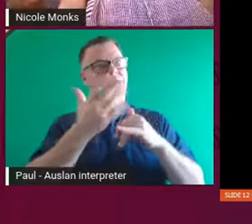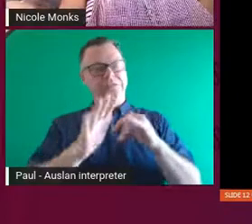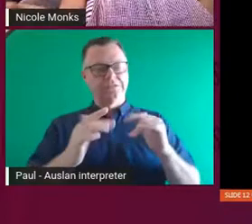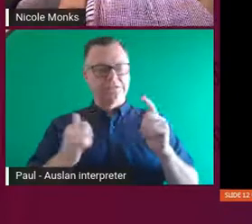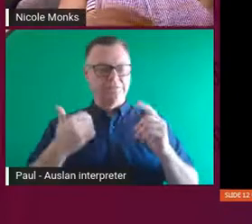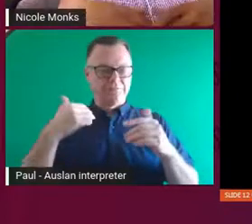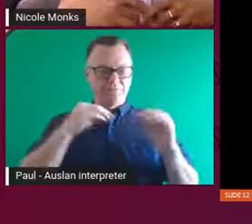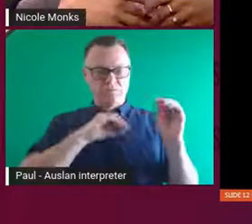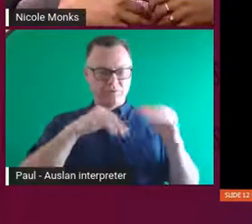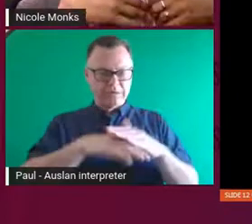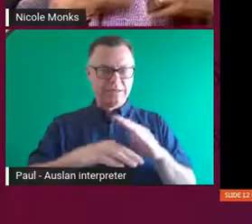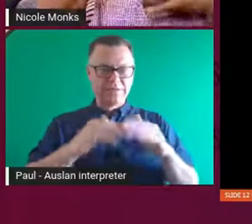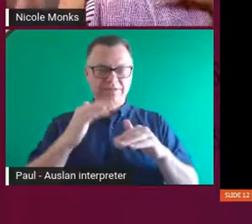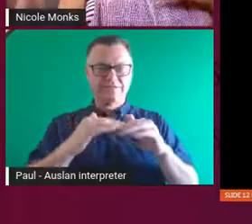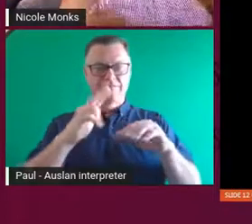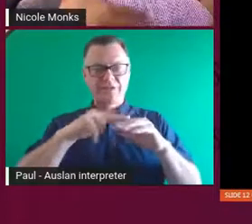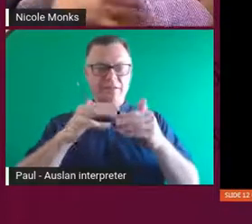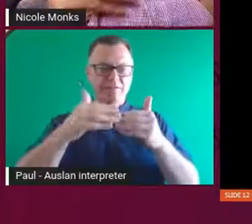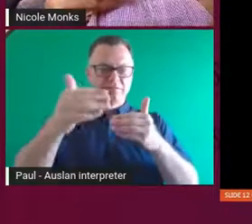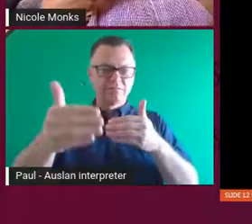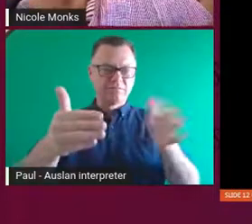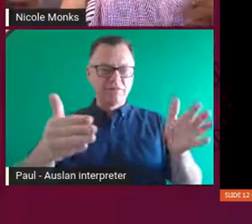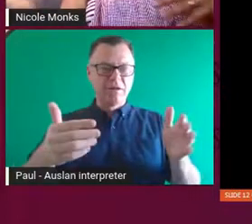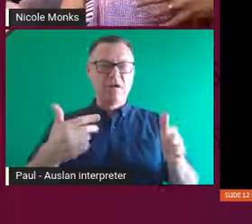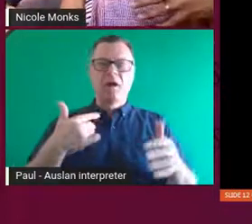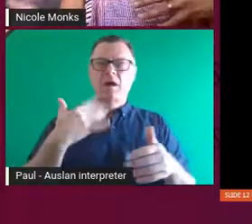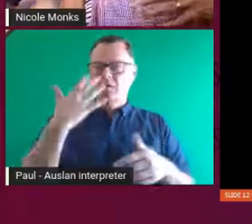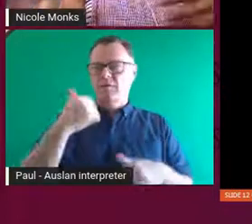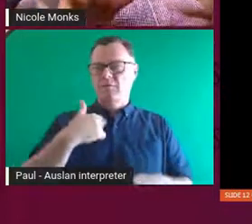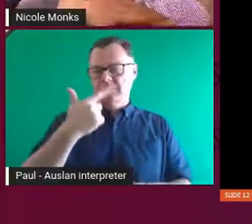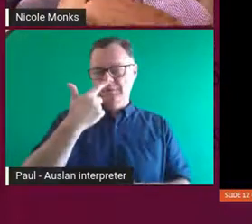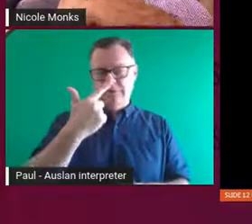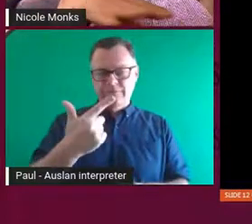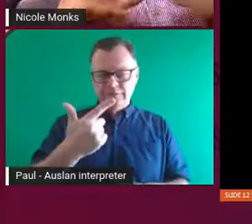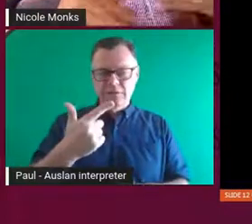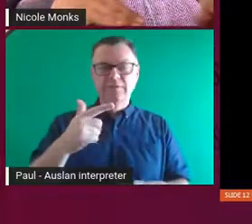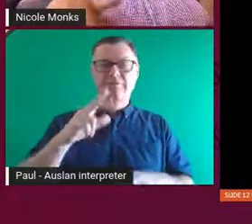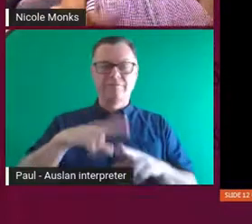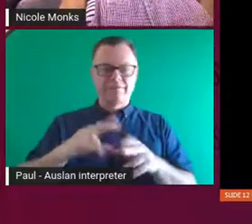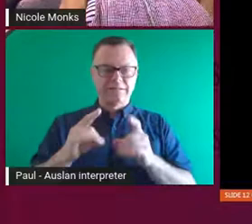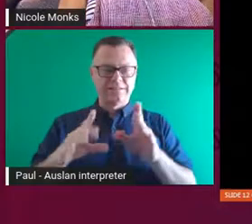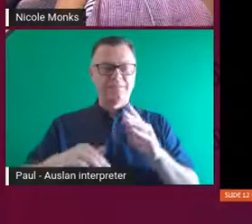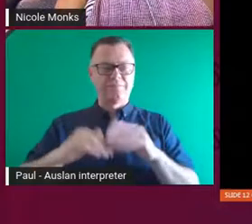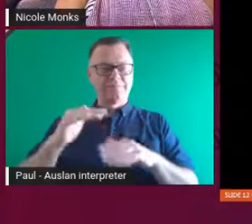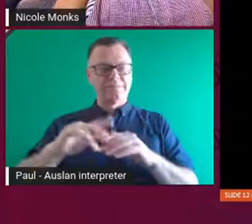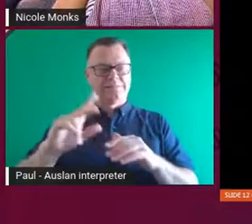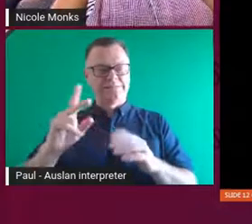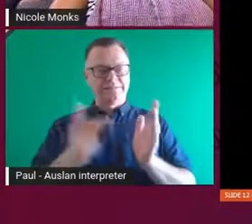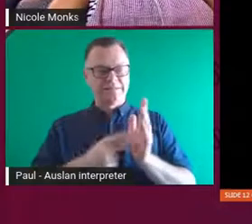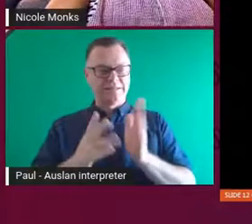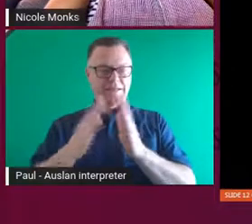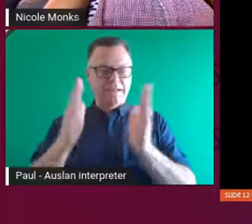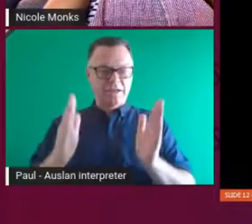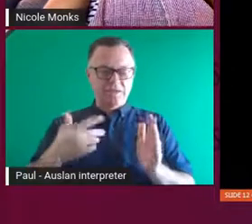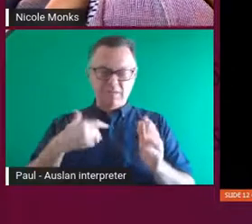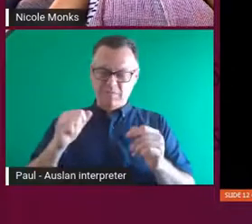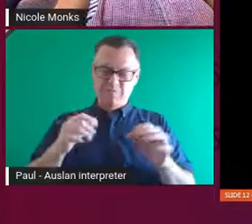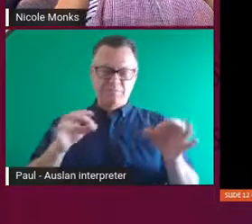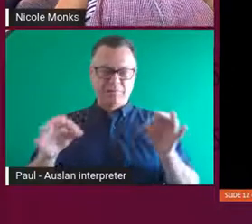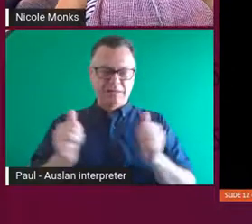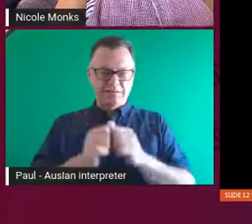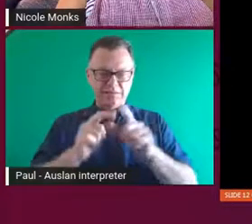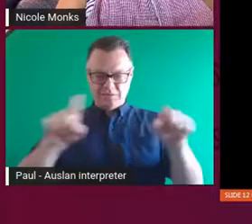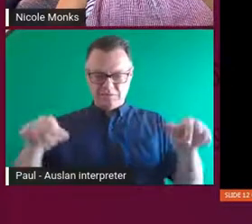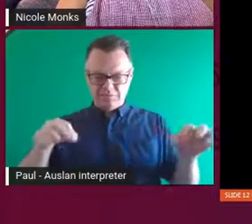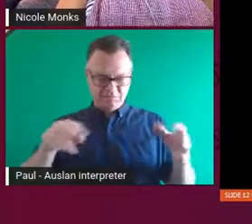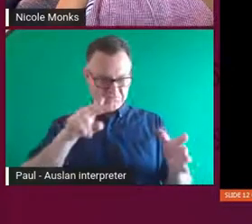these plans and them sort of toiling over what to do and how to do it and what was going to go where. And then we obviously